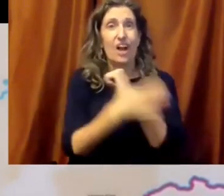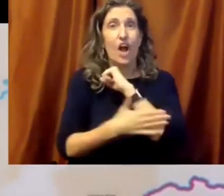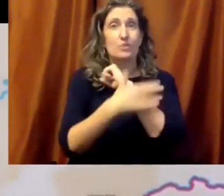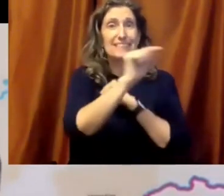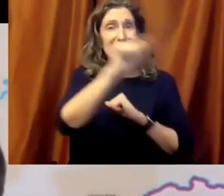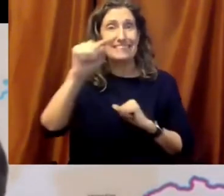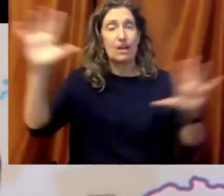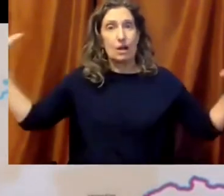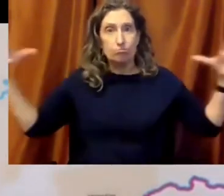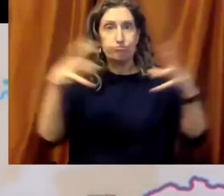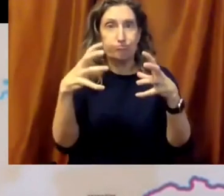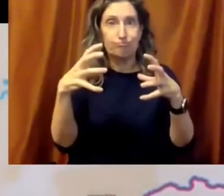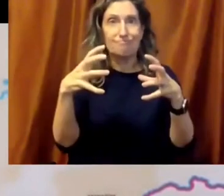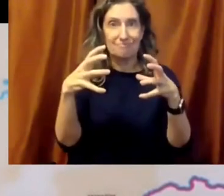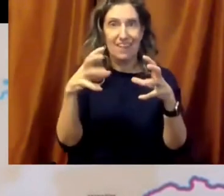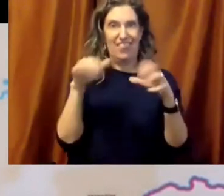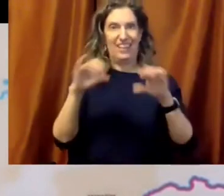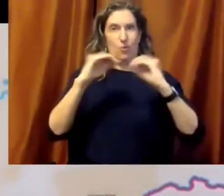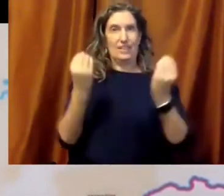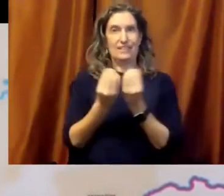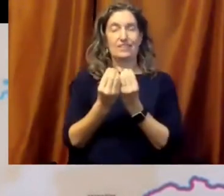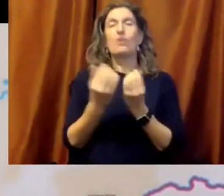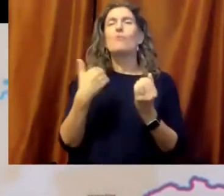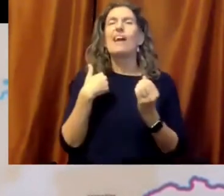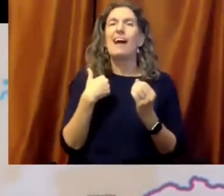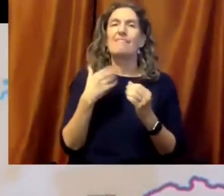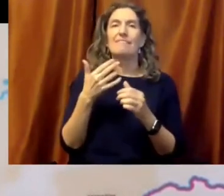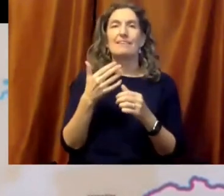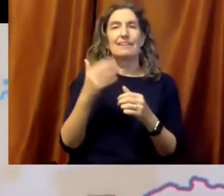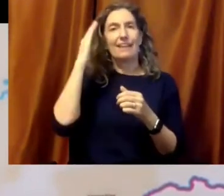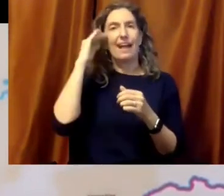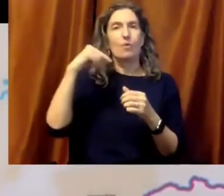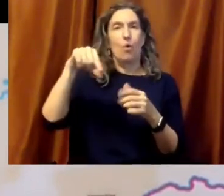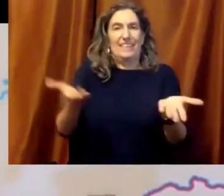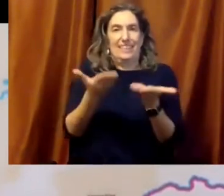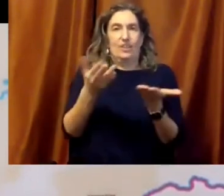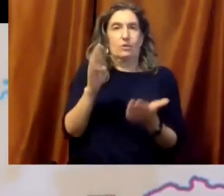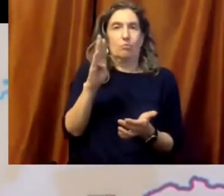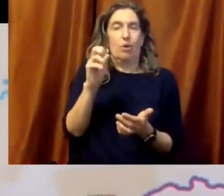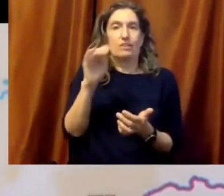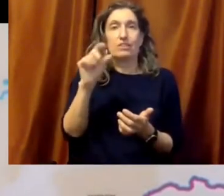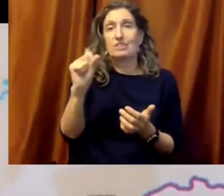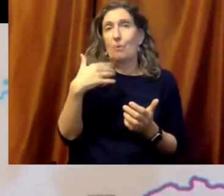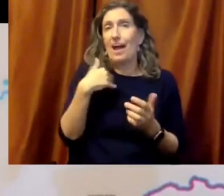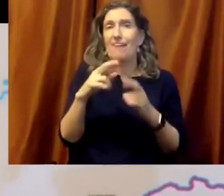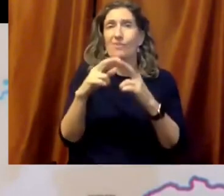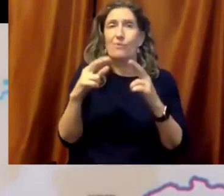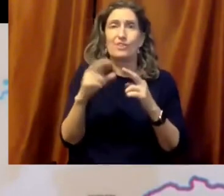offices in Africa, Asia, Europe, Latin America, North America, and the Caribbean.